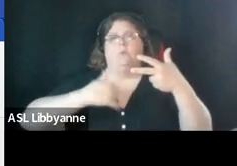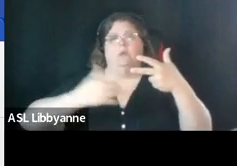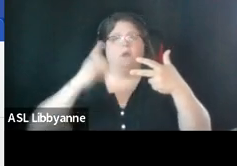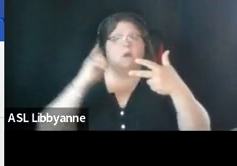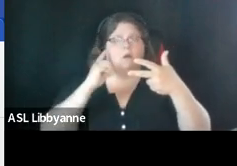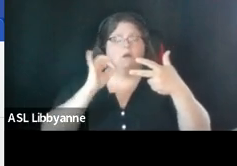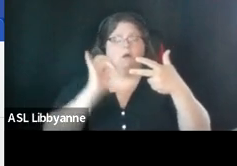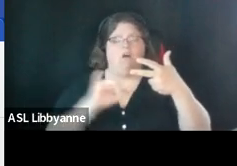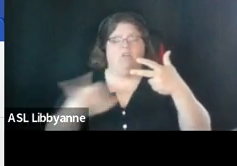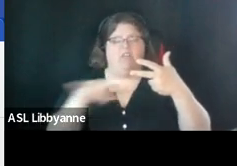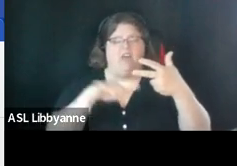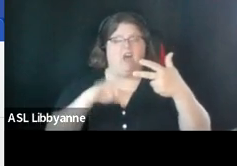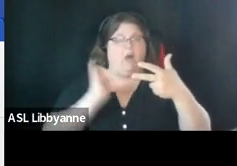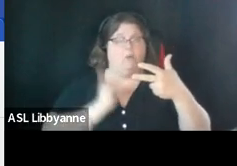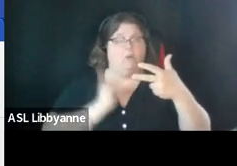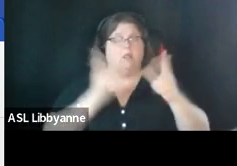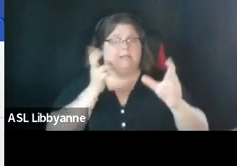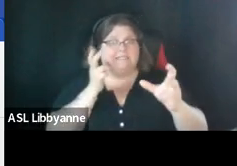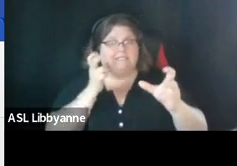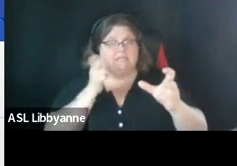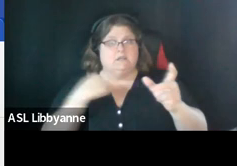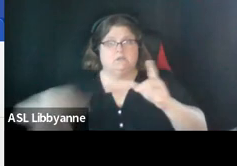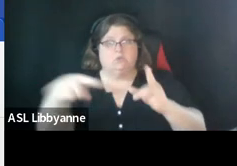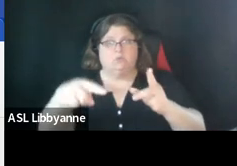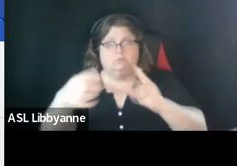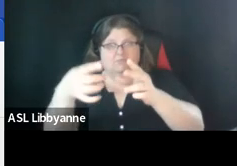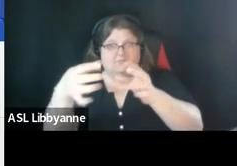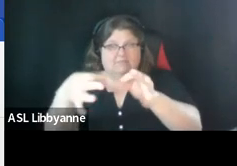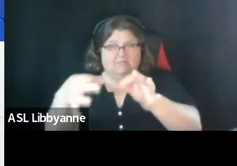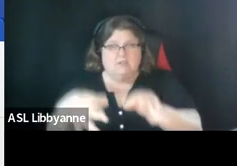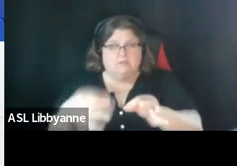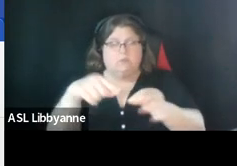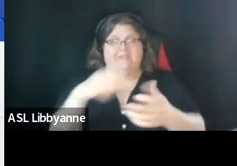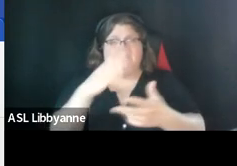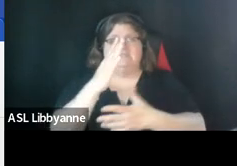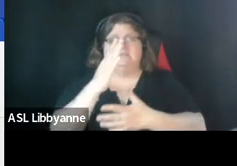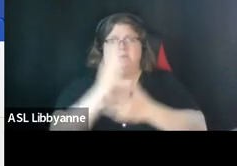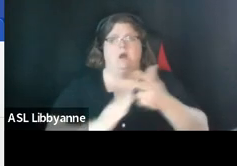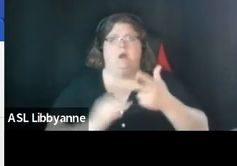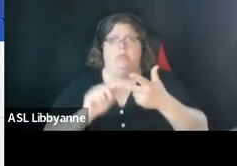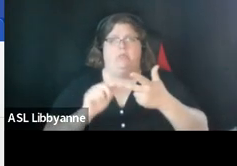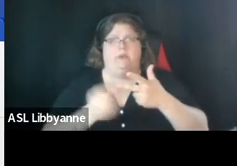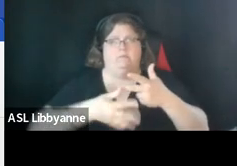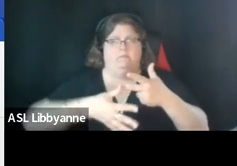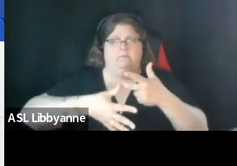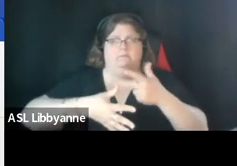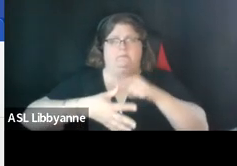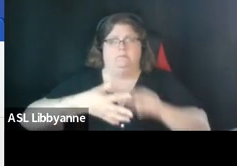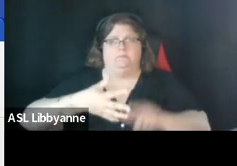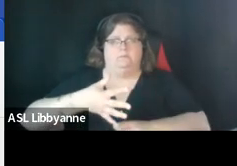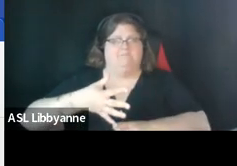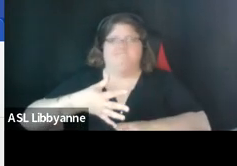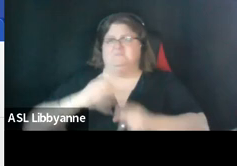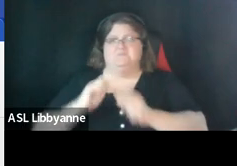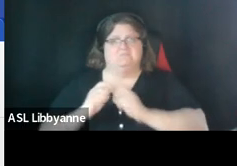being mentioned in our listening sessions there weren't a whole lot of changes in this section um that were made um so